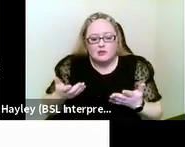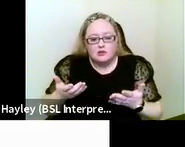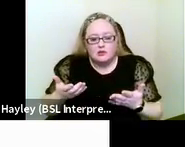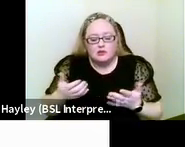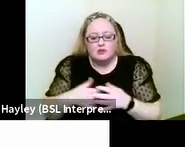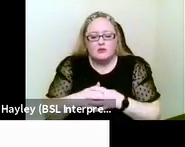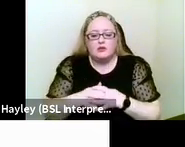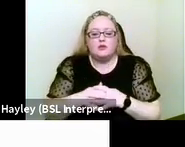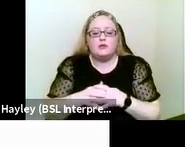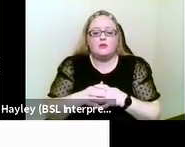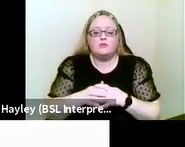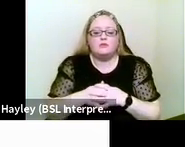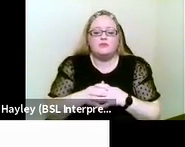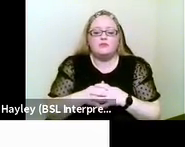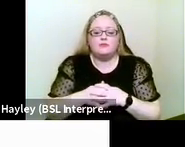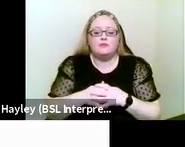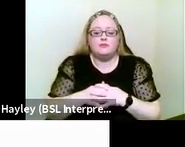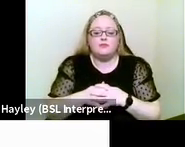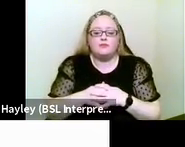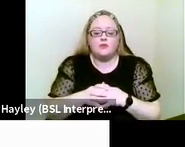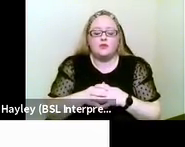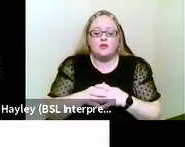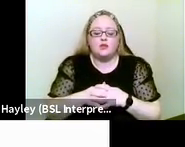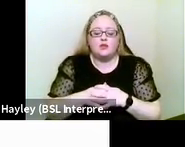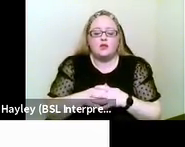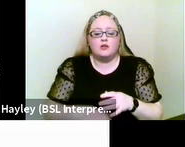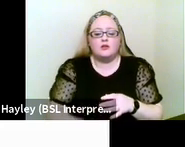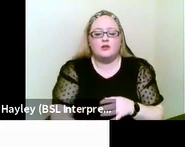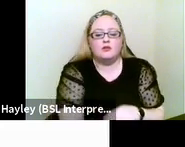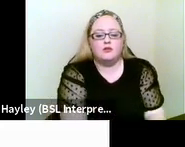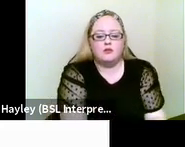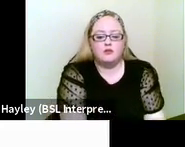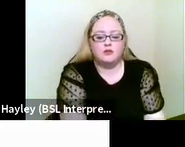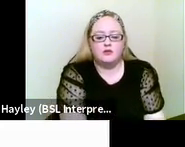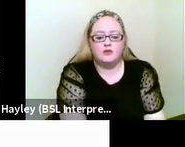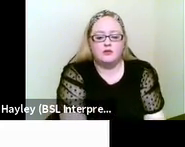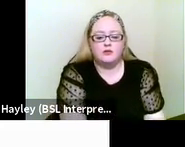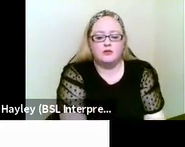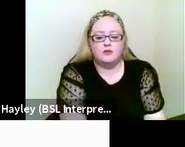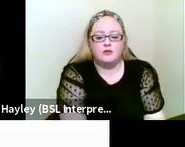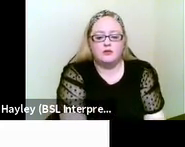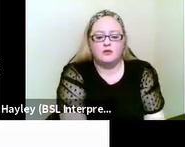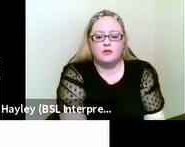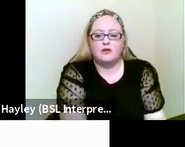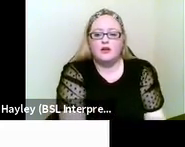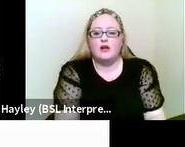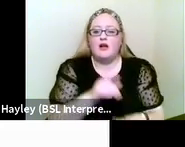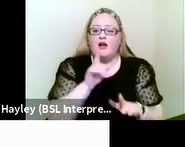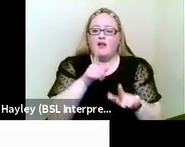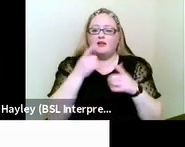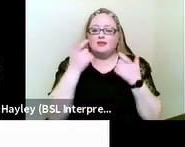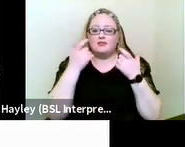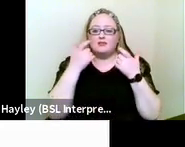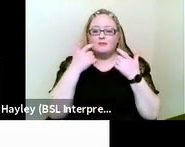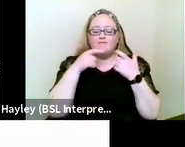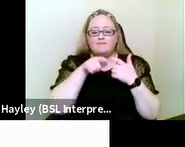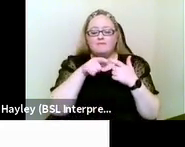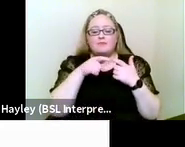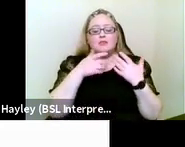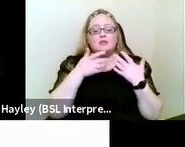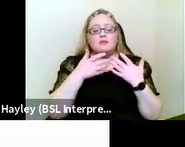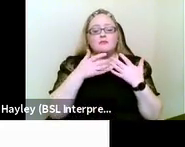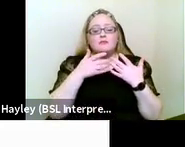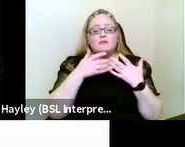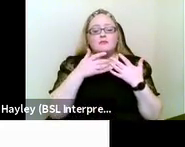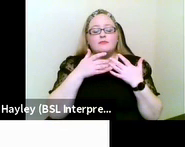what that level of qualification must be. Now, as a minimum, it needs to be level three.